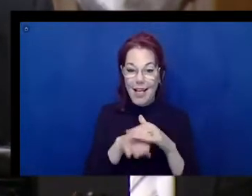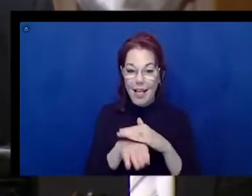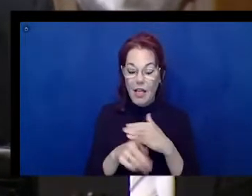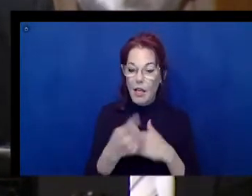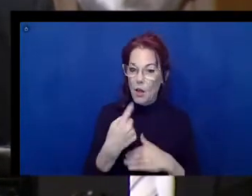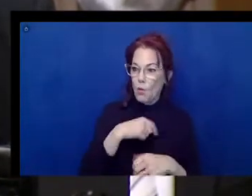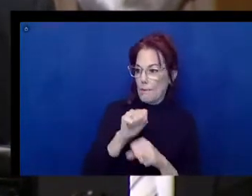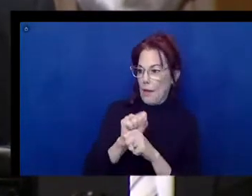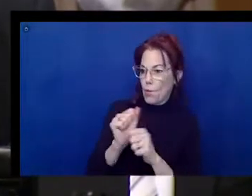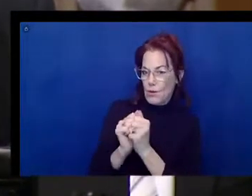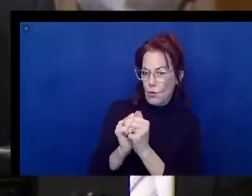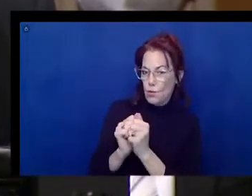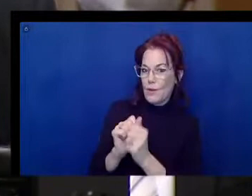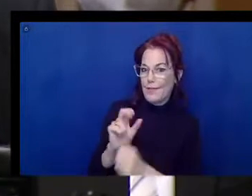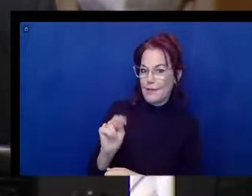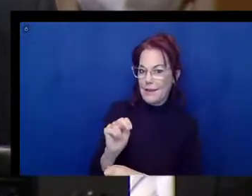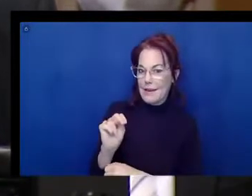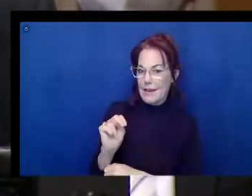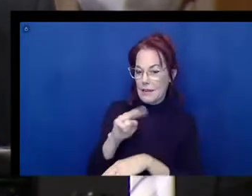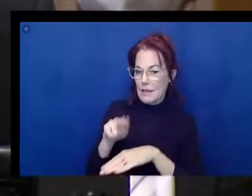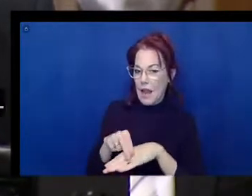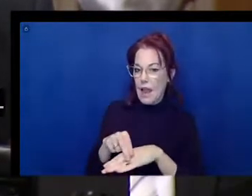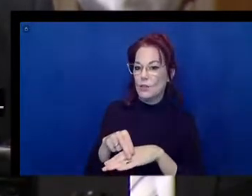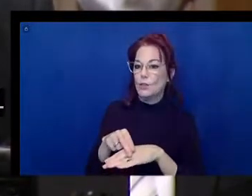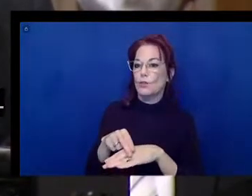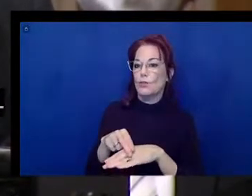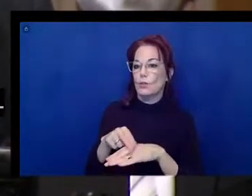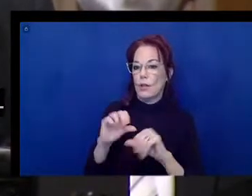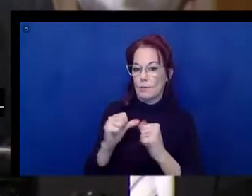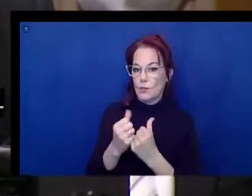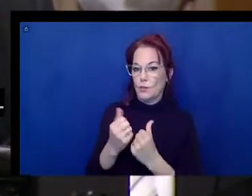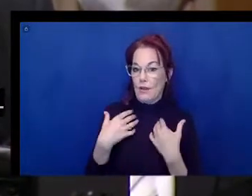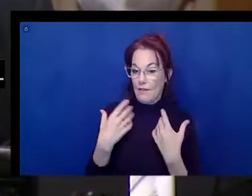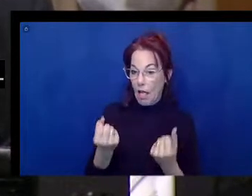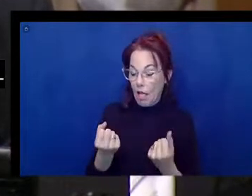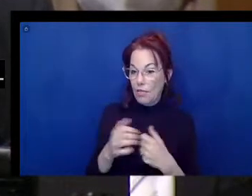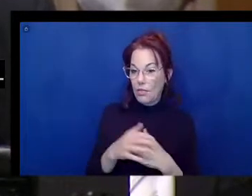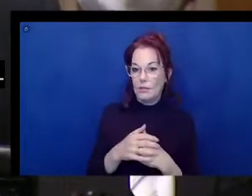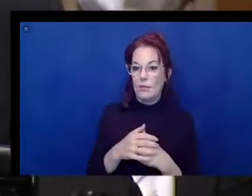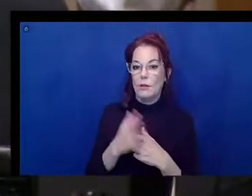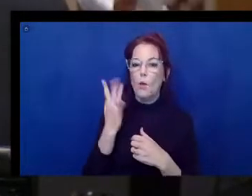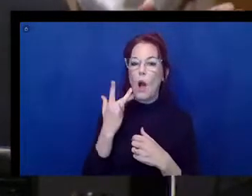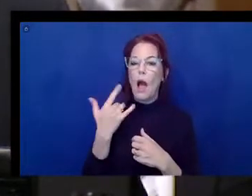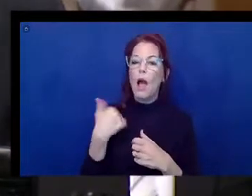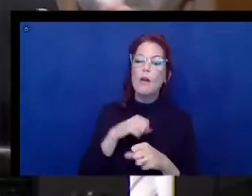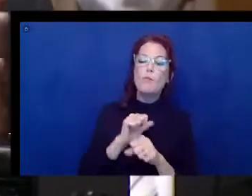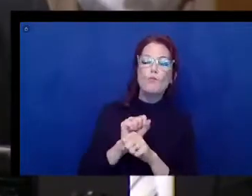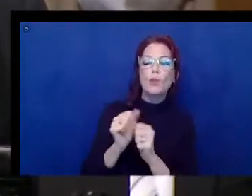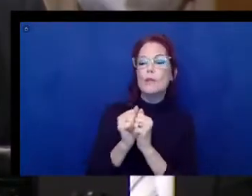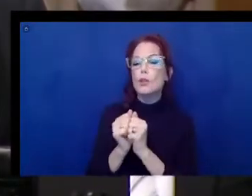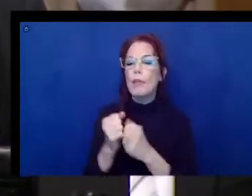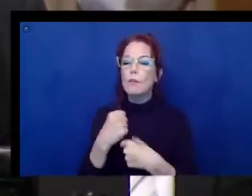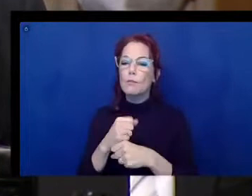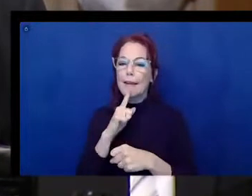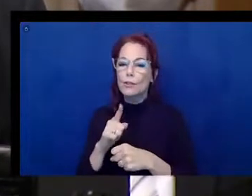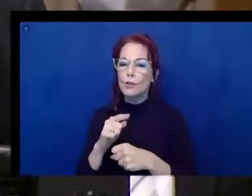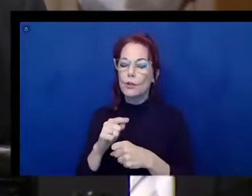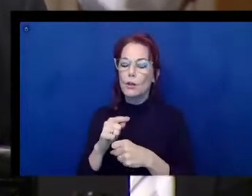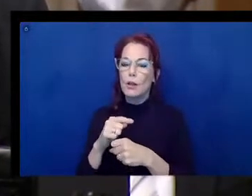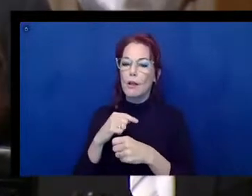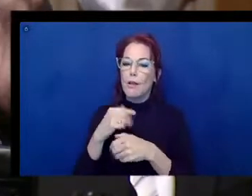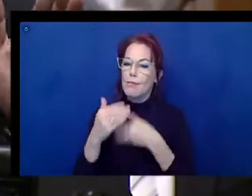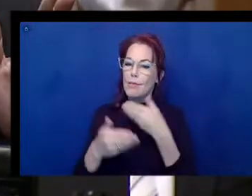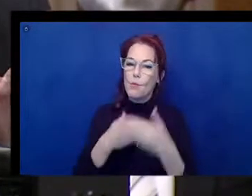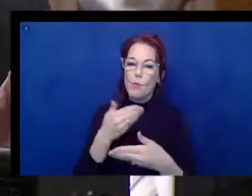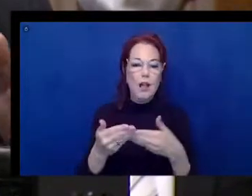Health, the Association of the Administration of Community Living, and we're working to make sure that the whole process from soup to nuts is accessible.